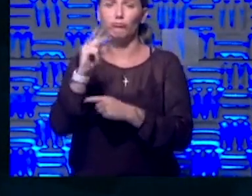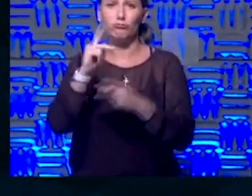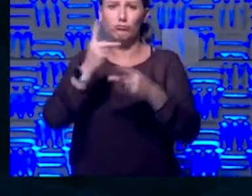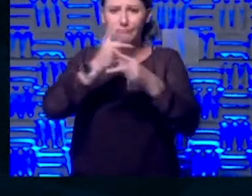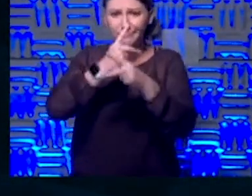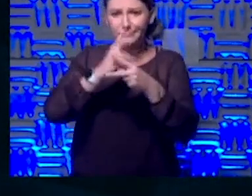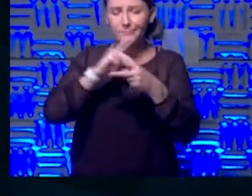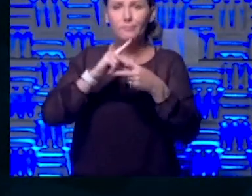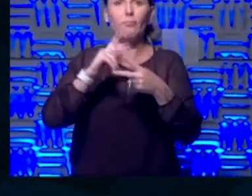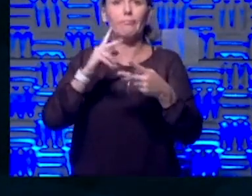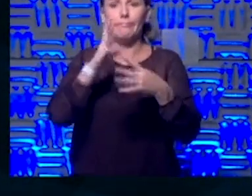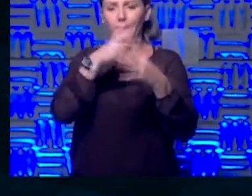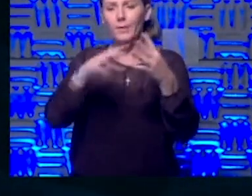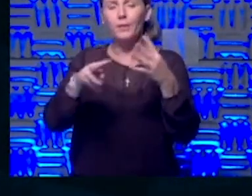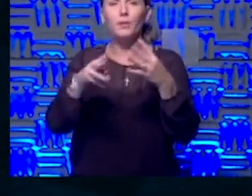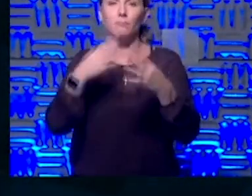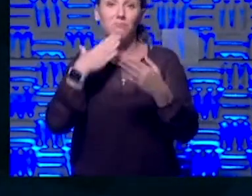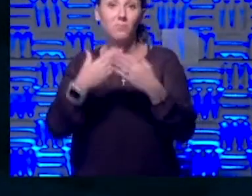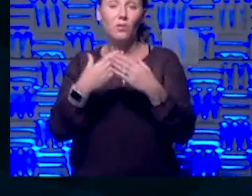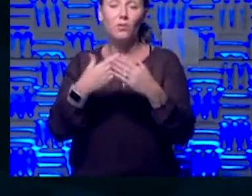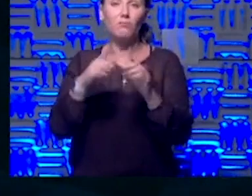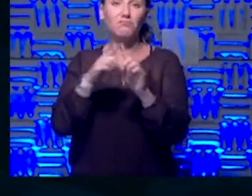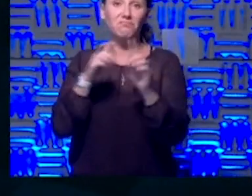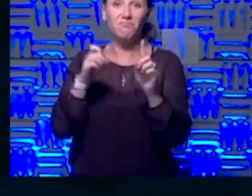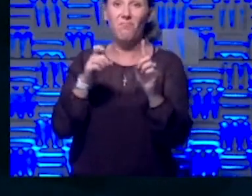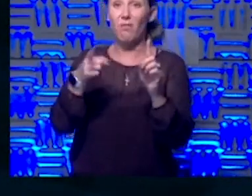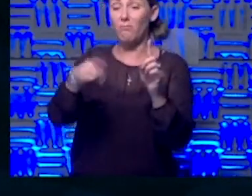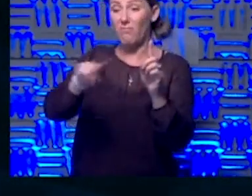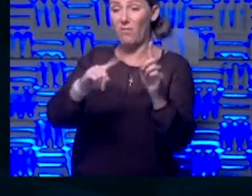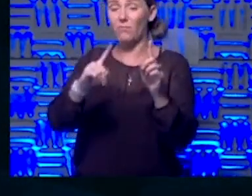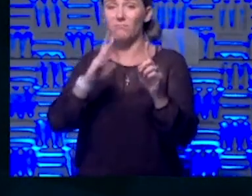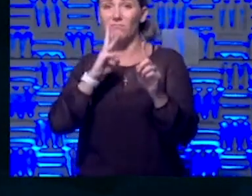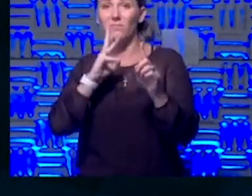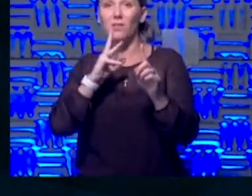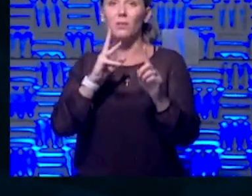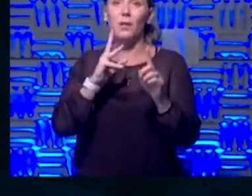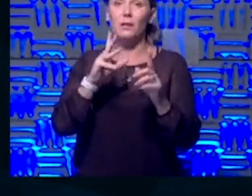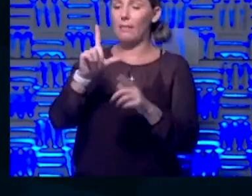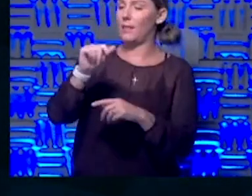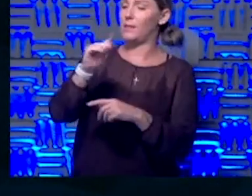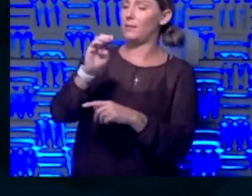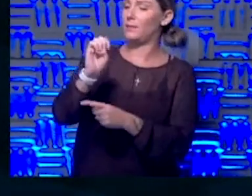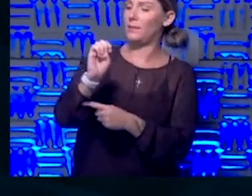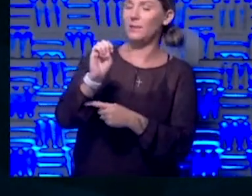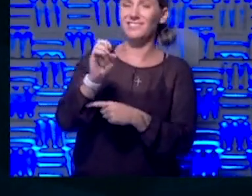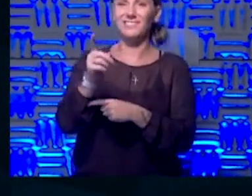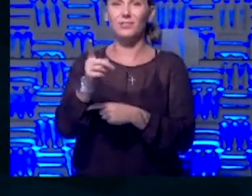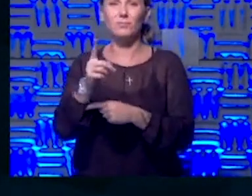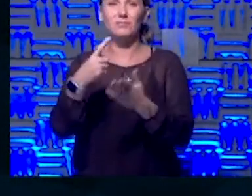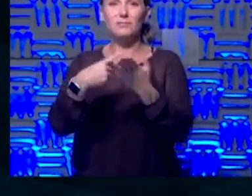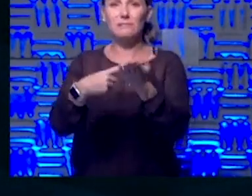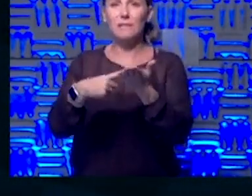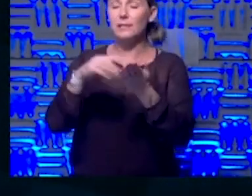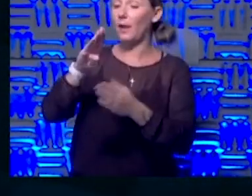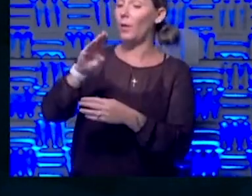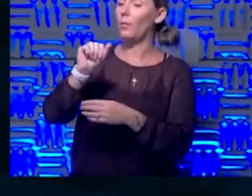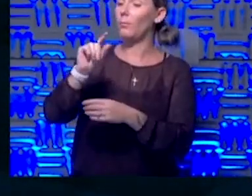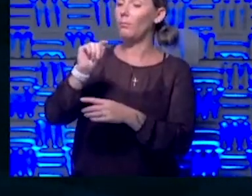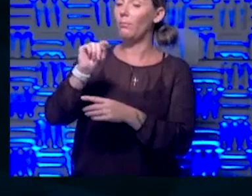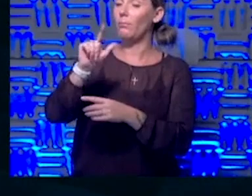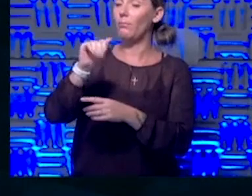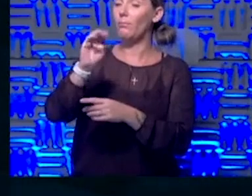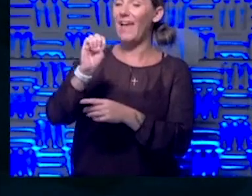really good. From KDHC, know, he's talking about, Lance was talking about a battle rhythm. Our battle rhythm is